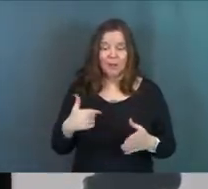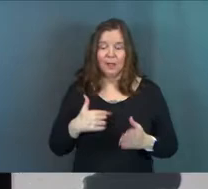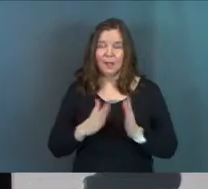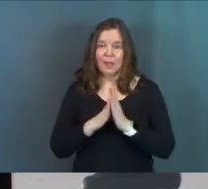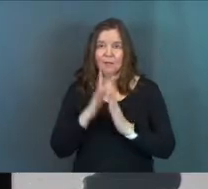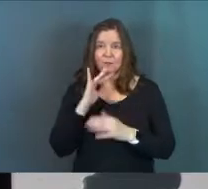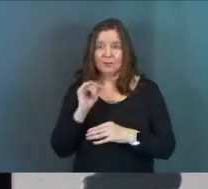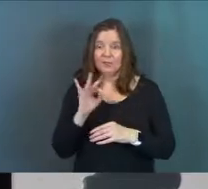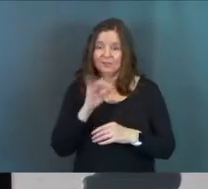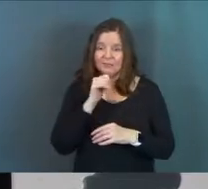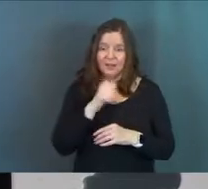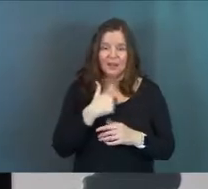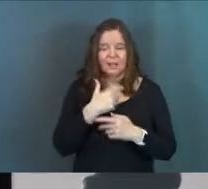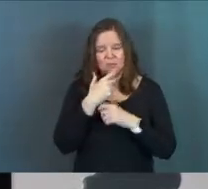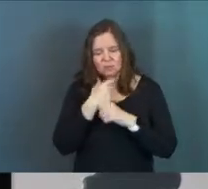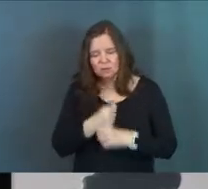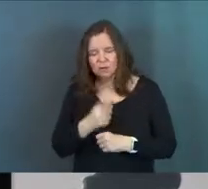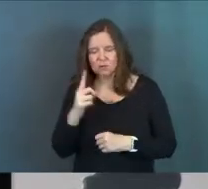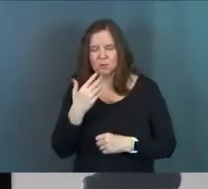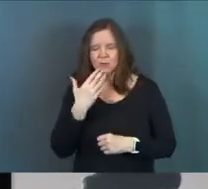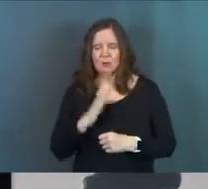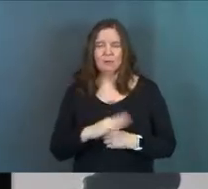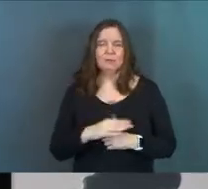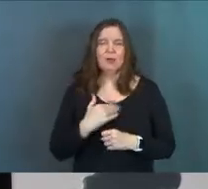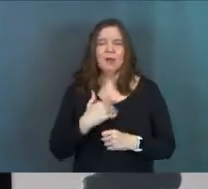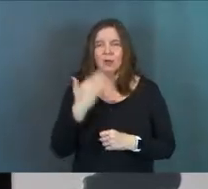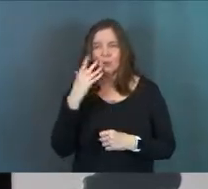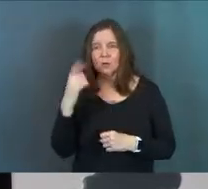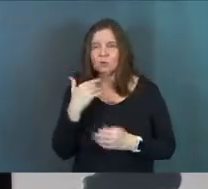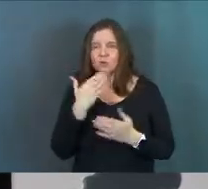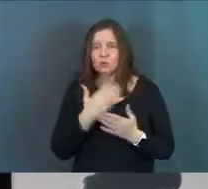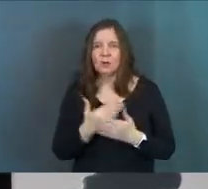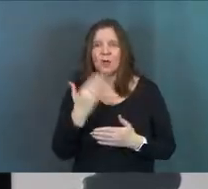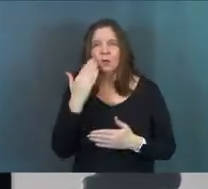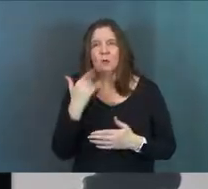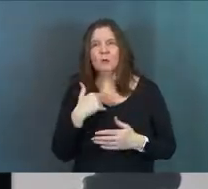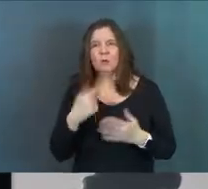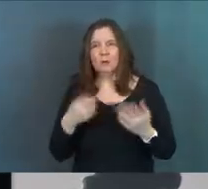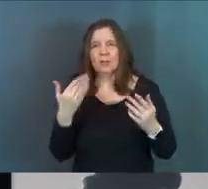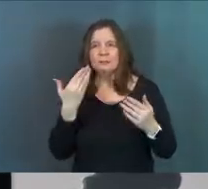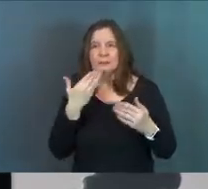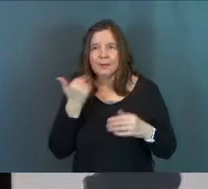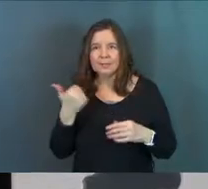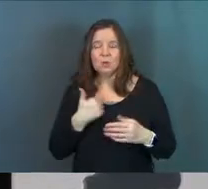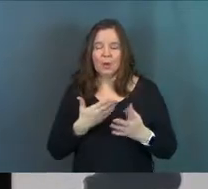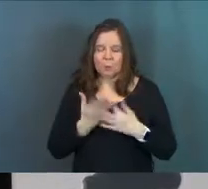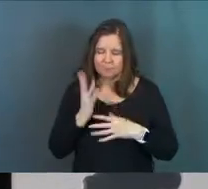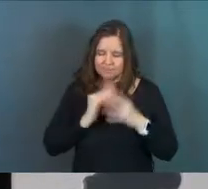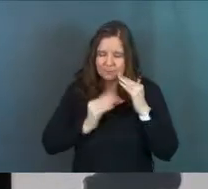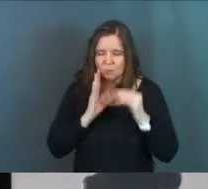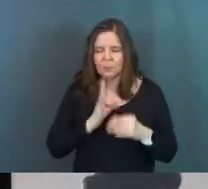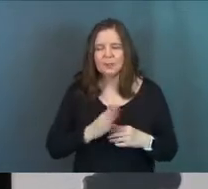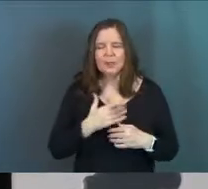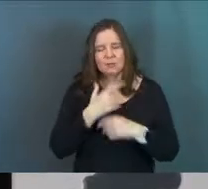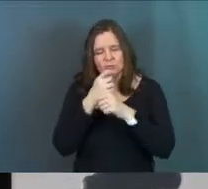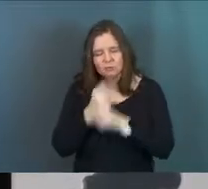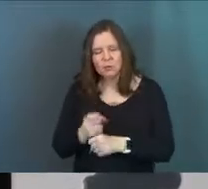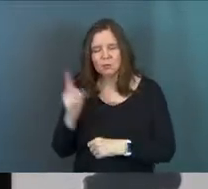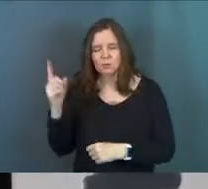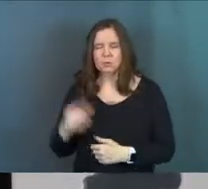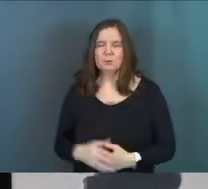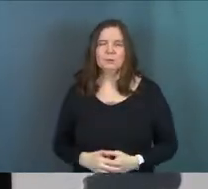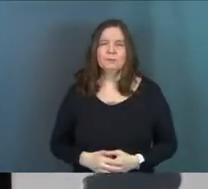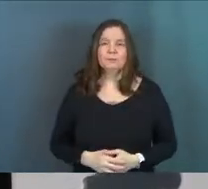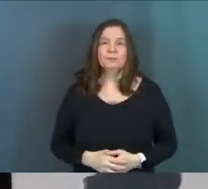I ask for it. If not, I trust you, God. And I know that you're good, and I know that it's what's best. So I'll go through it. I trust you.